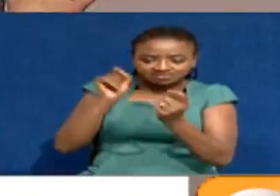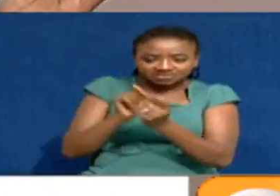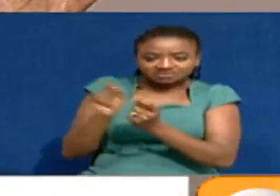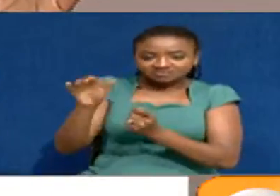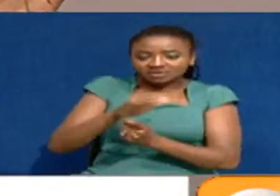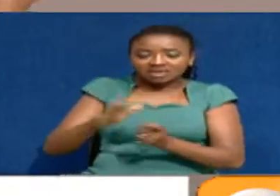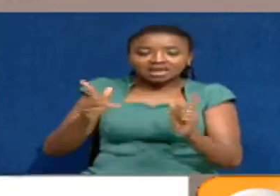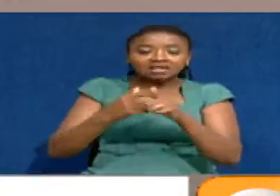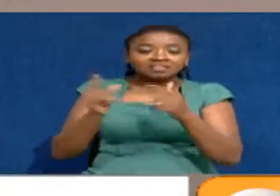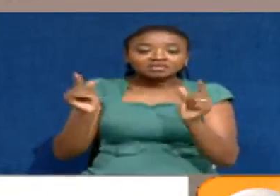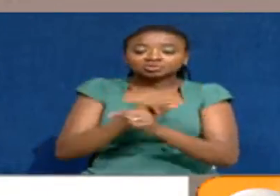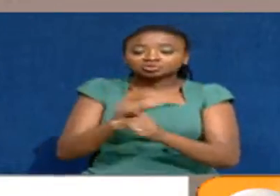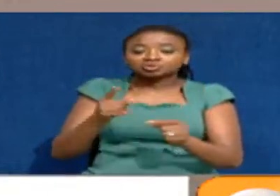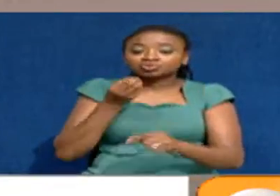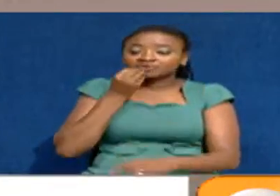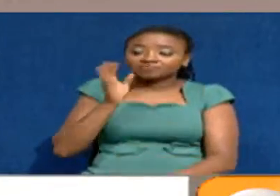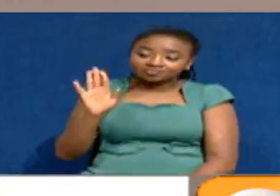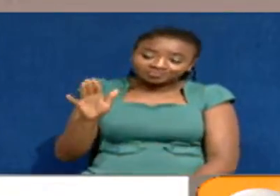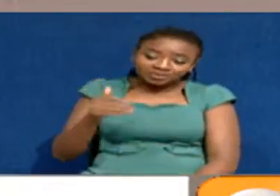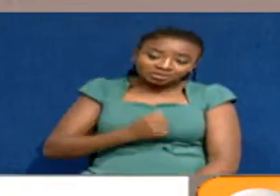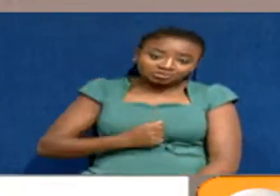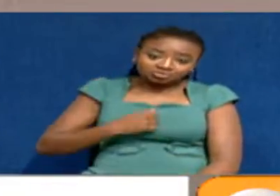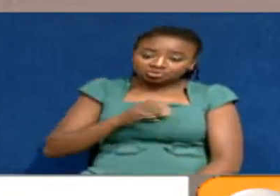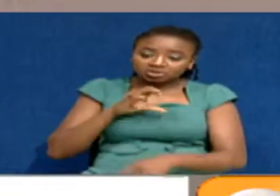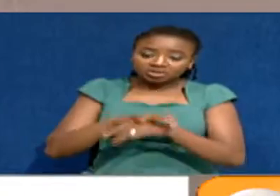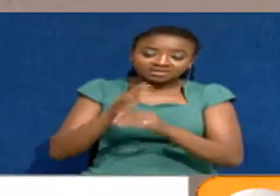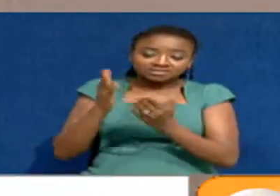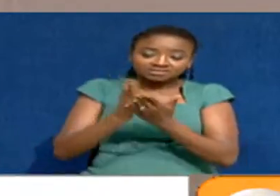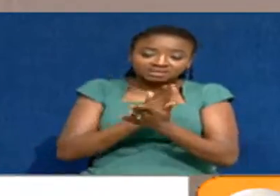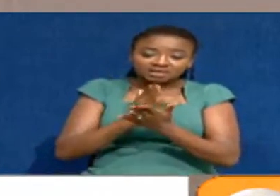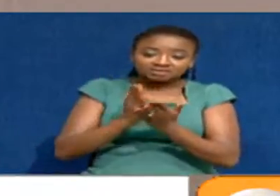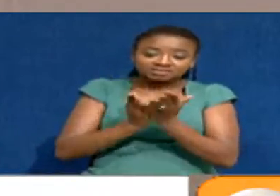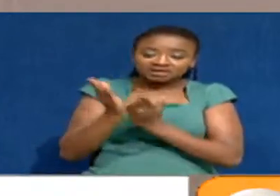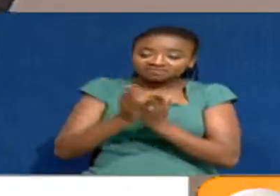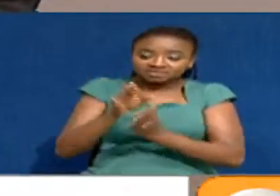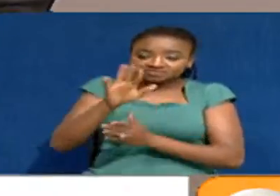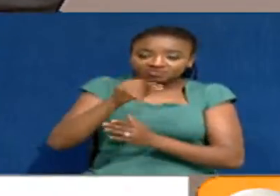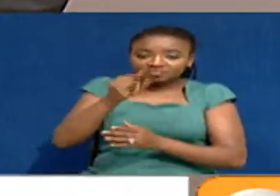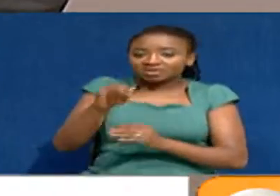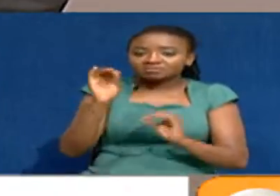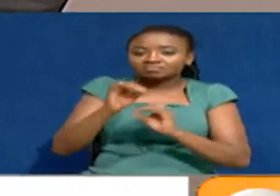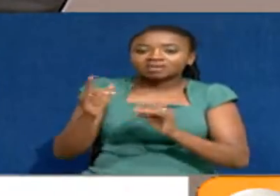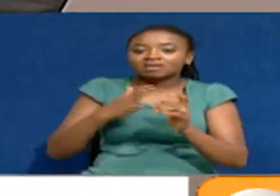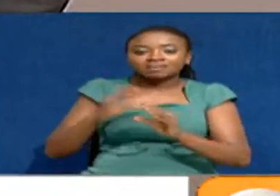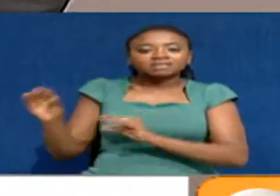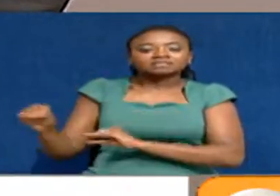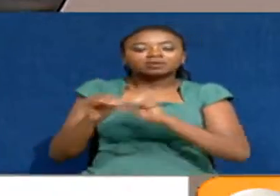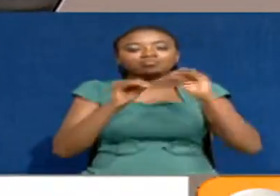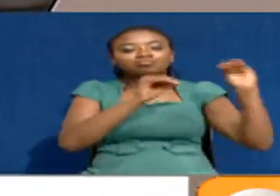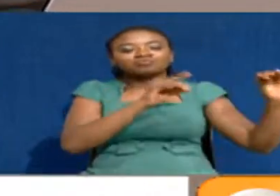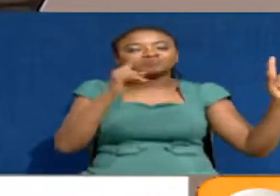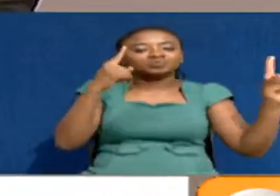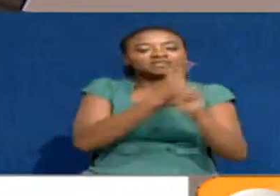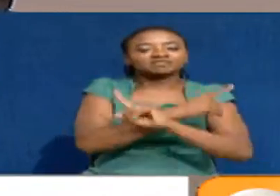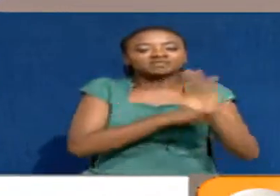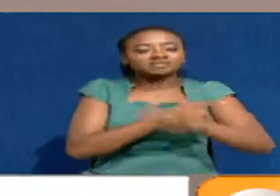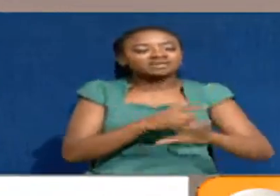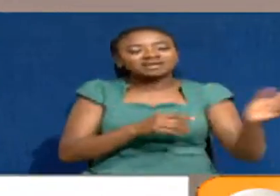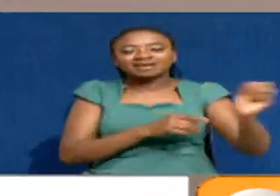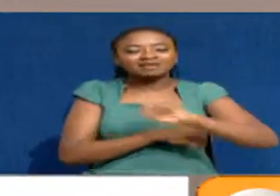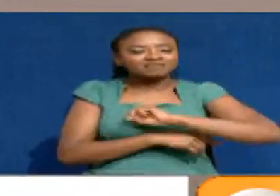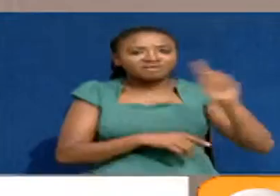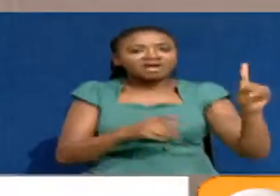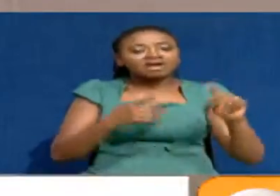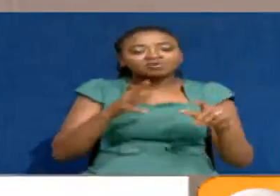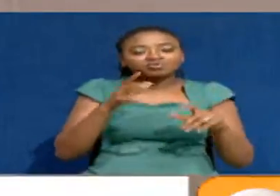All of a sudden, you are told that you cannot get your services from Karatina. Now go to Mukroeni. That is where your services will be. You